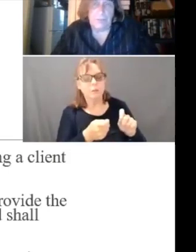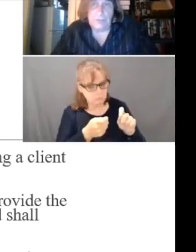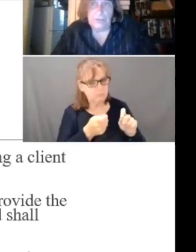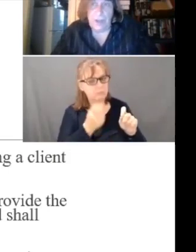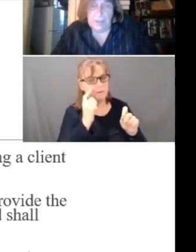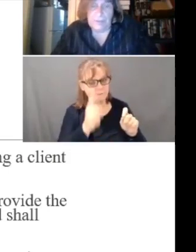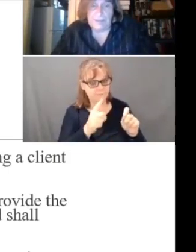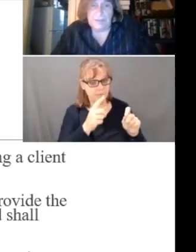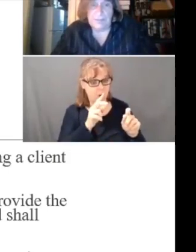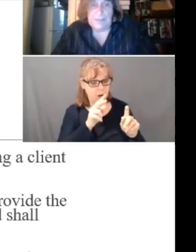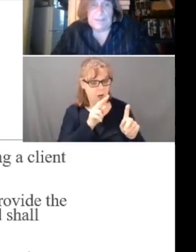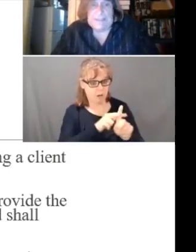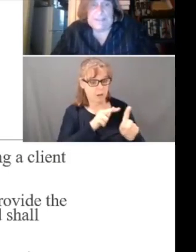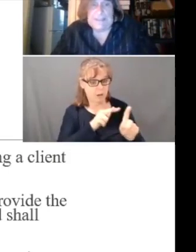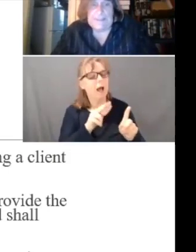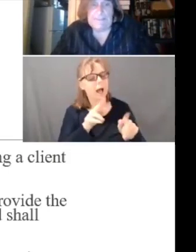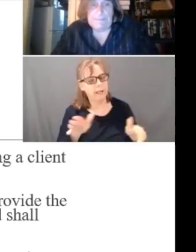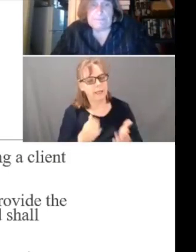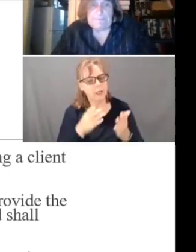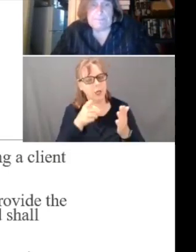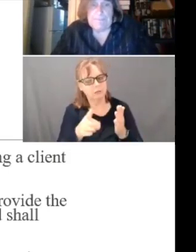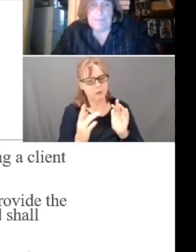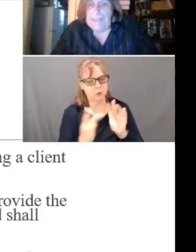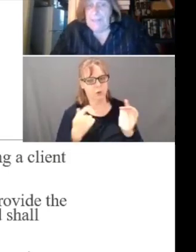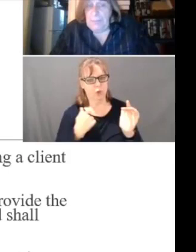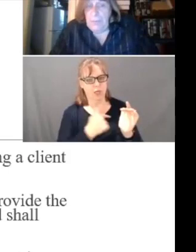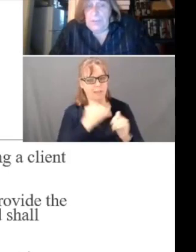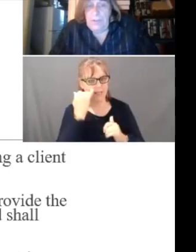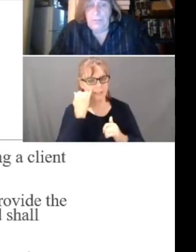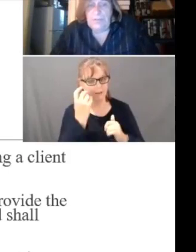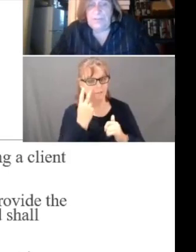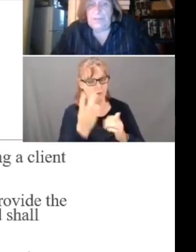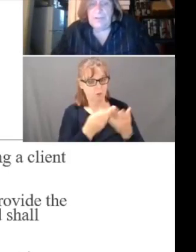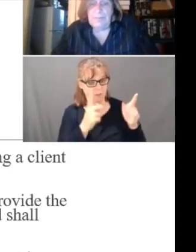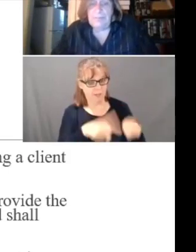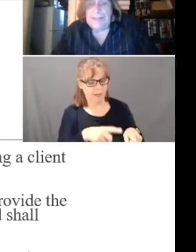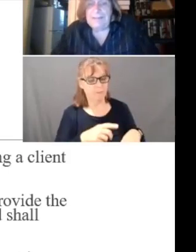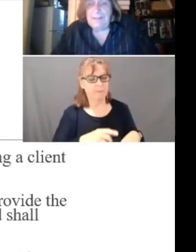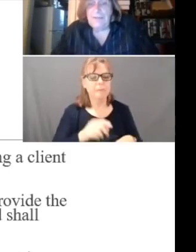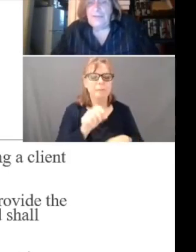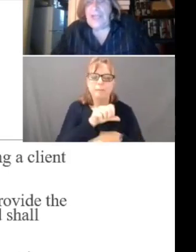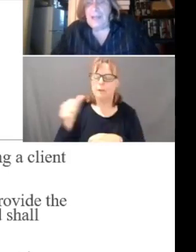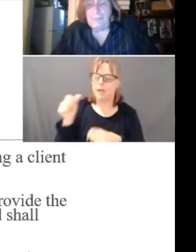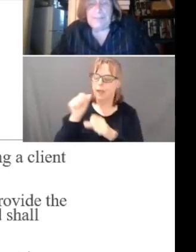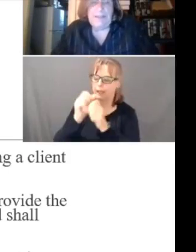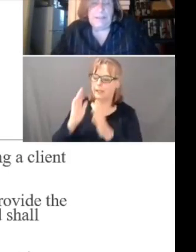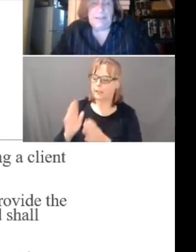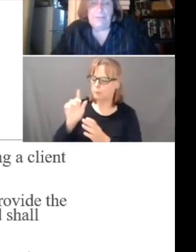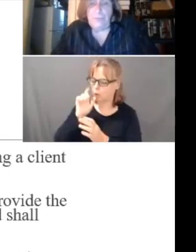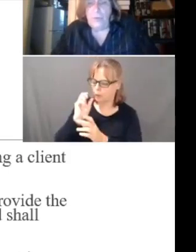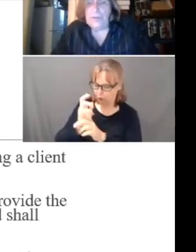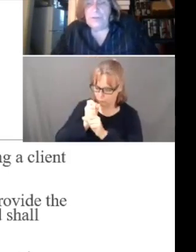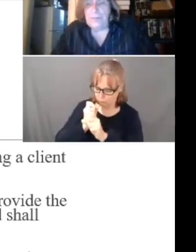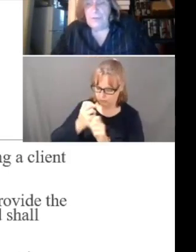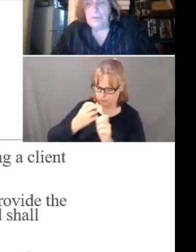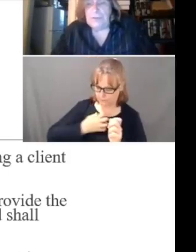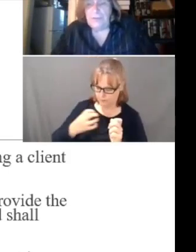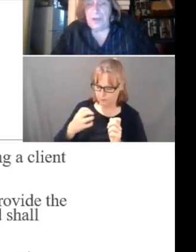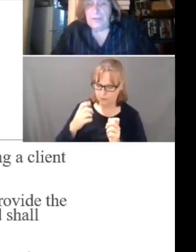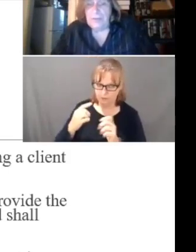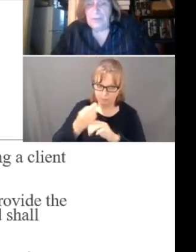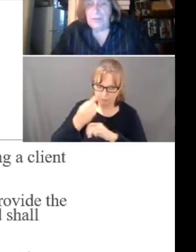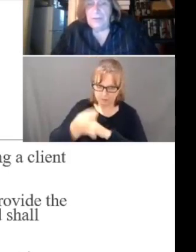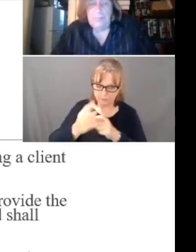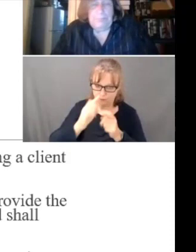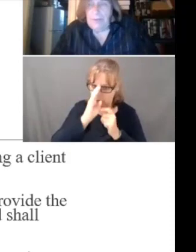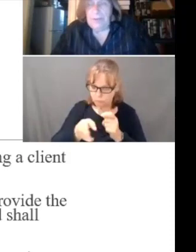you folks to contact us. Any employee who receives a complaint shall immediately have forwarded to the person in